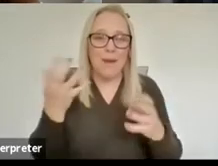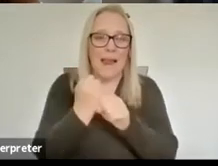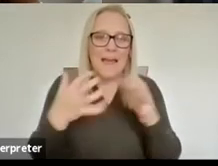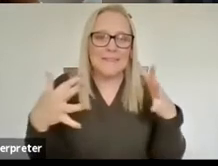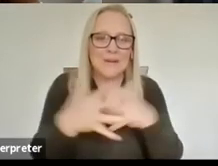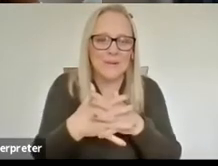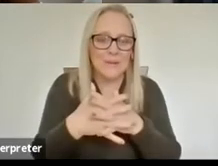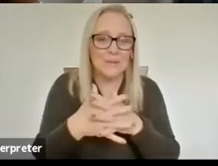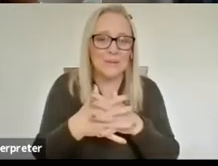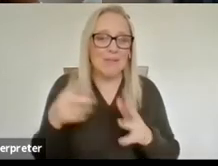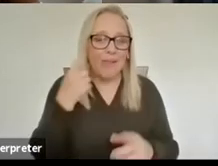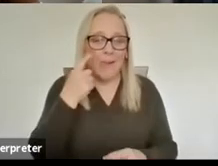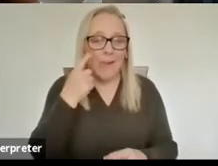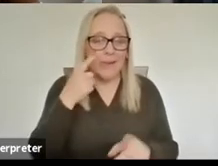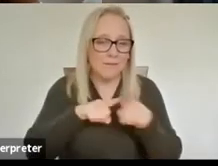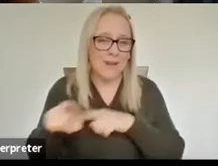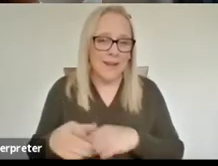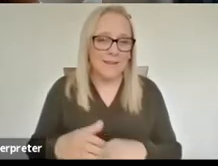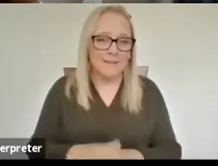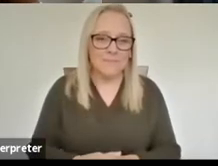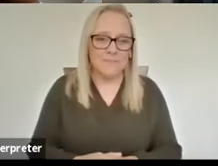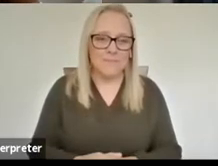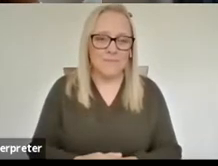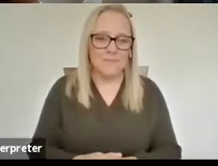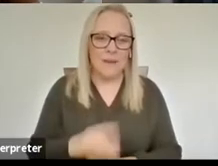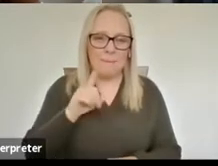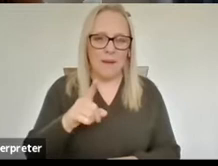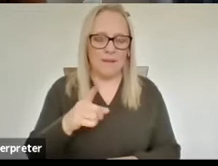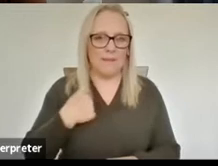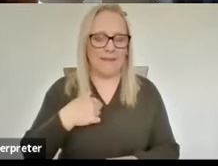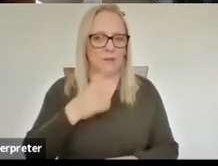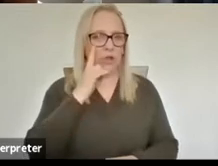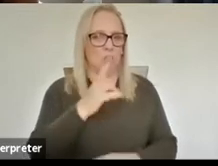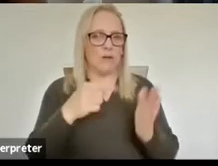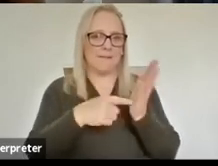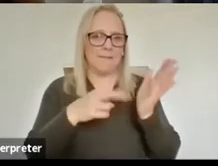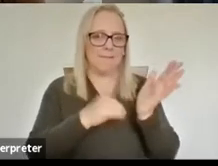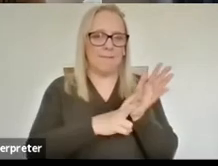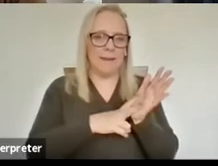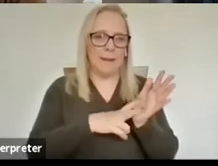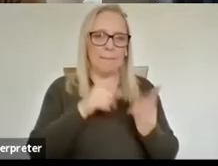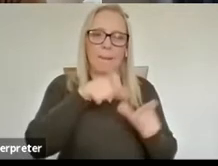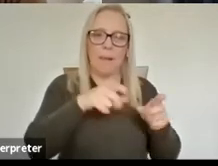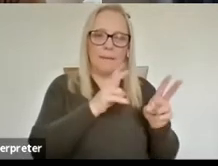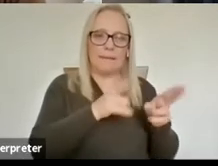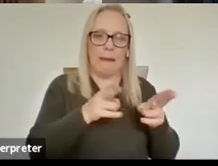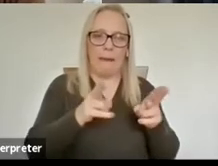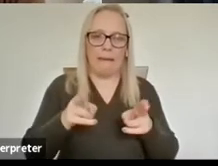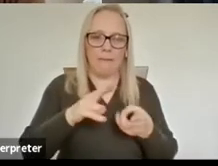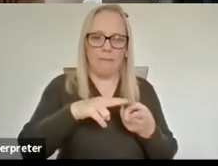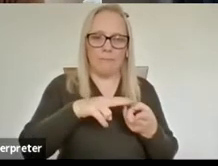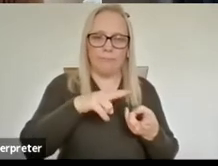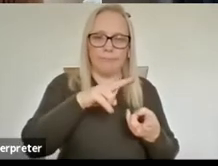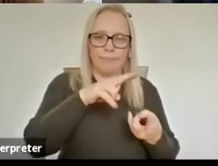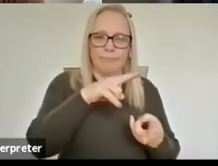um meanwhile watching the death toll rising beginning to feel more and more anxious